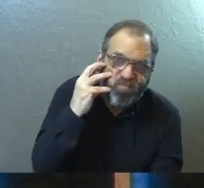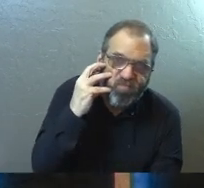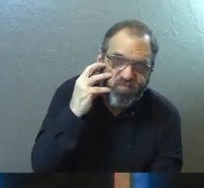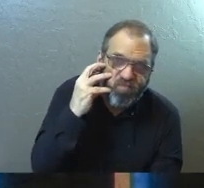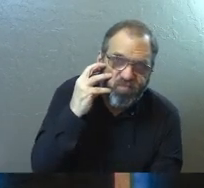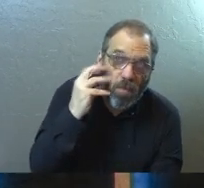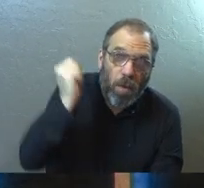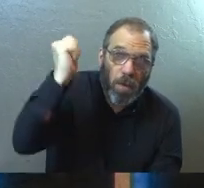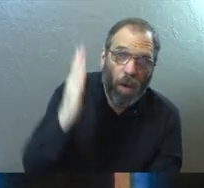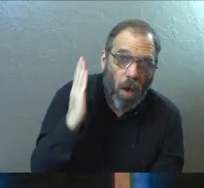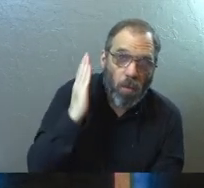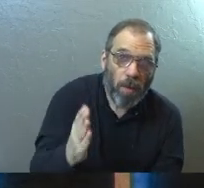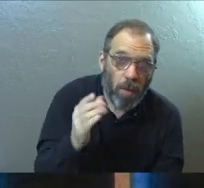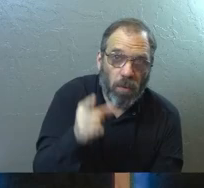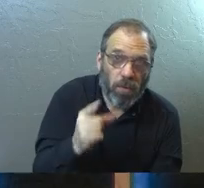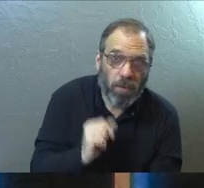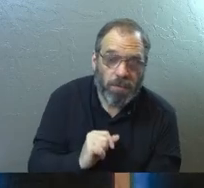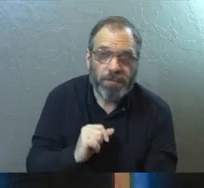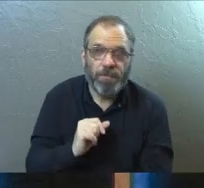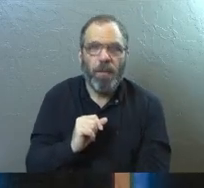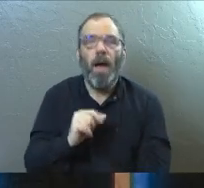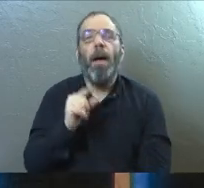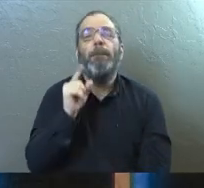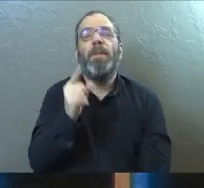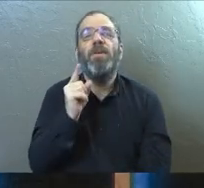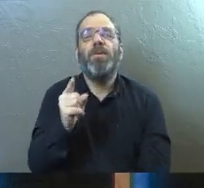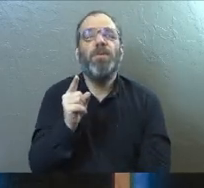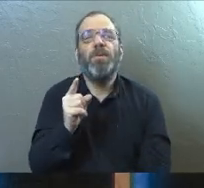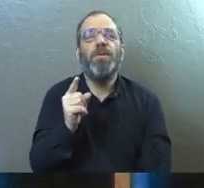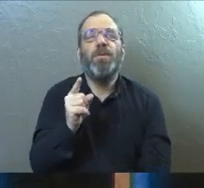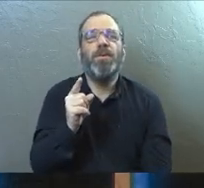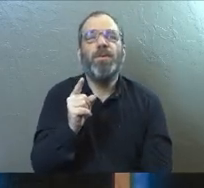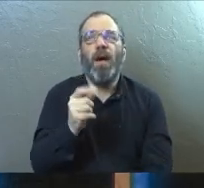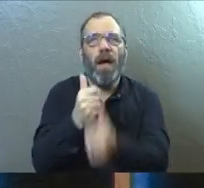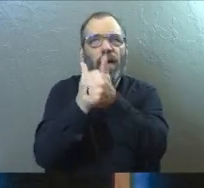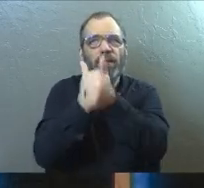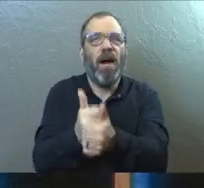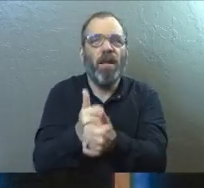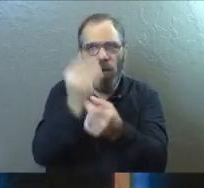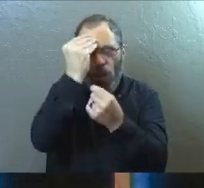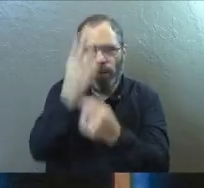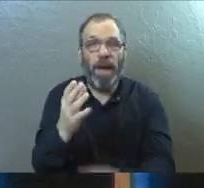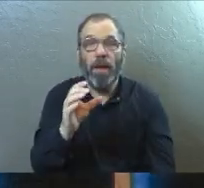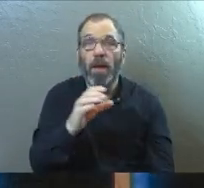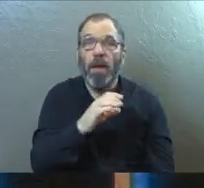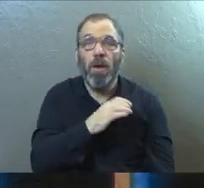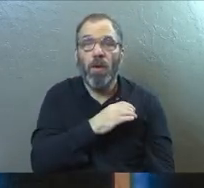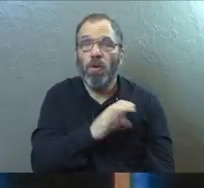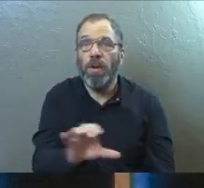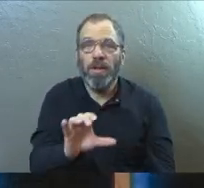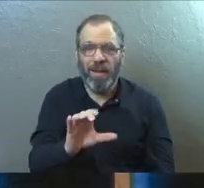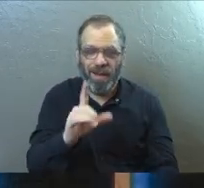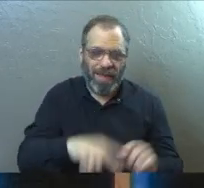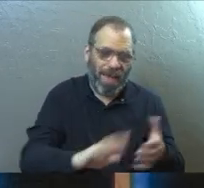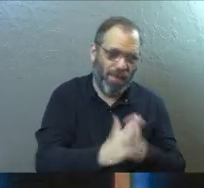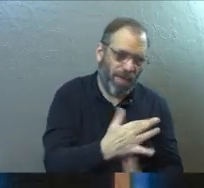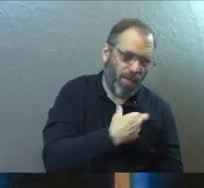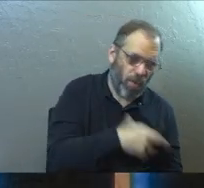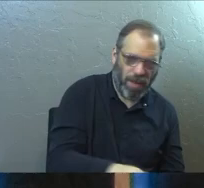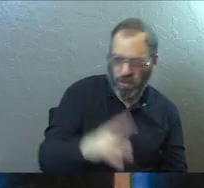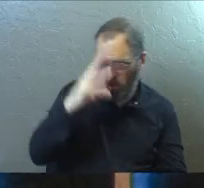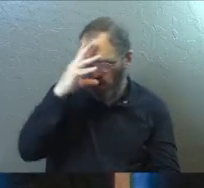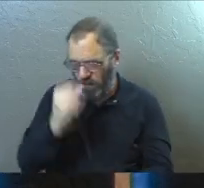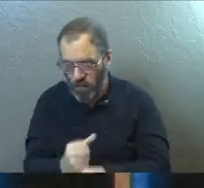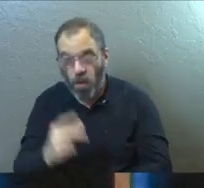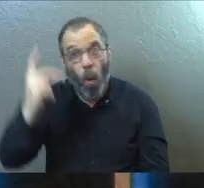God will do that with you. But you're going to have to do what he tells you to do. Christianity can't be a religion or a